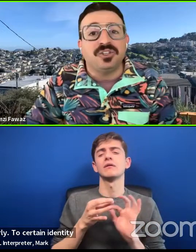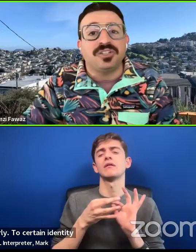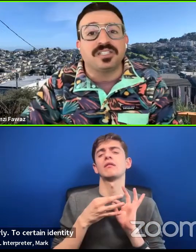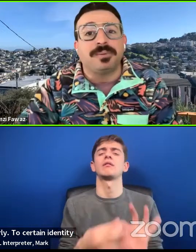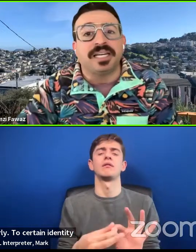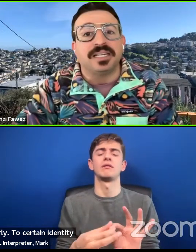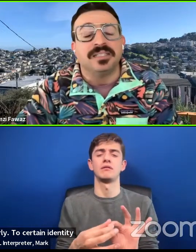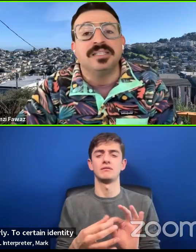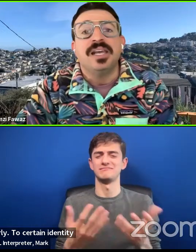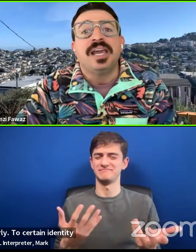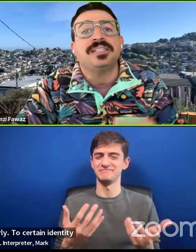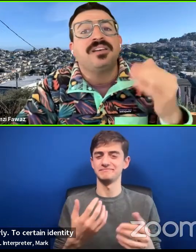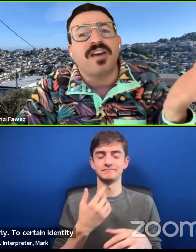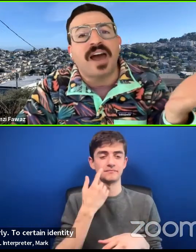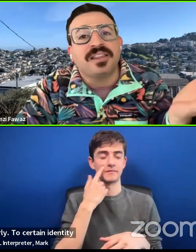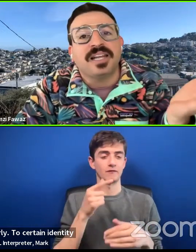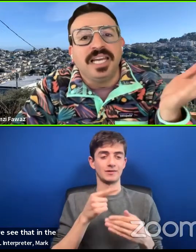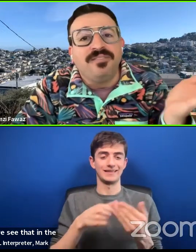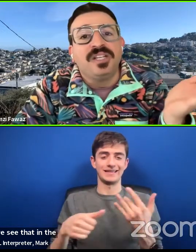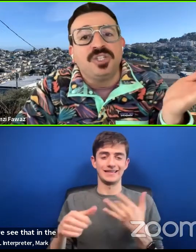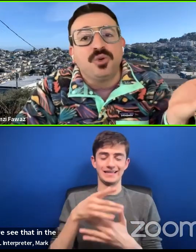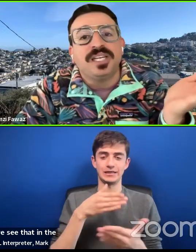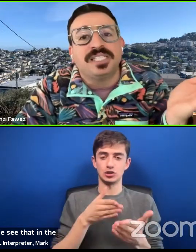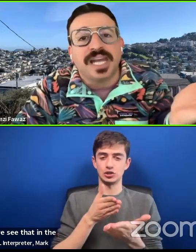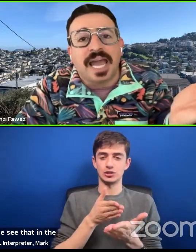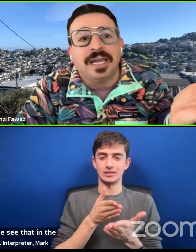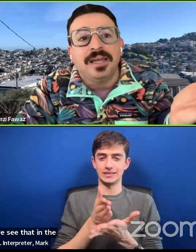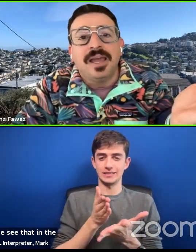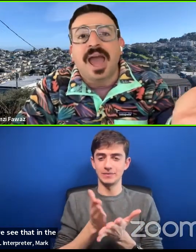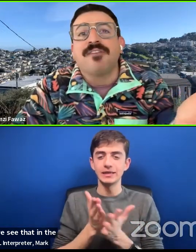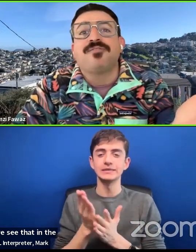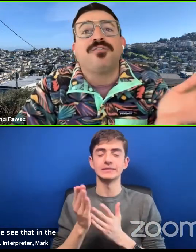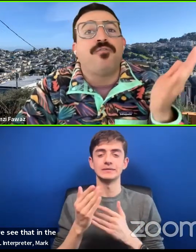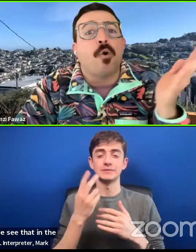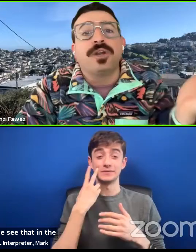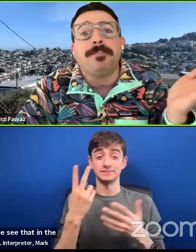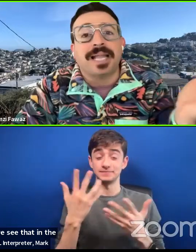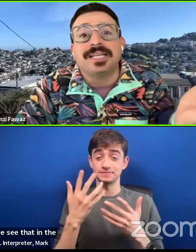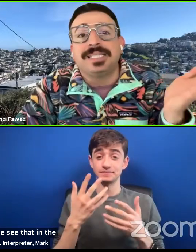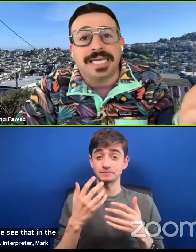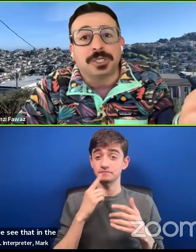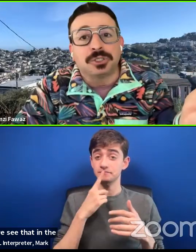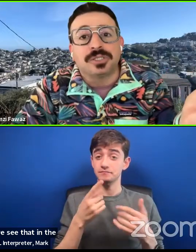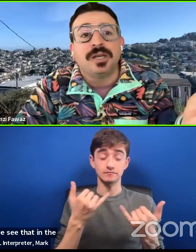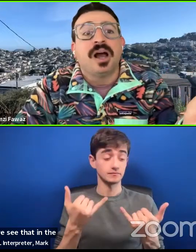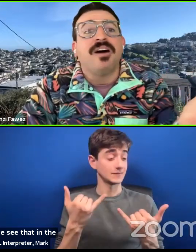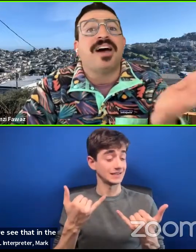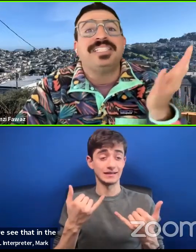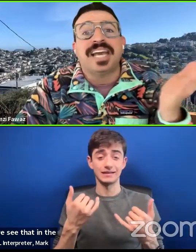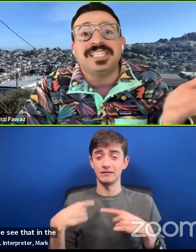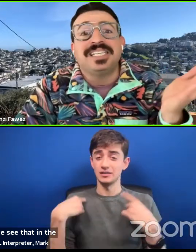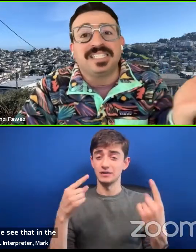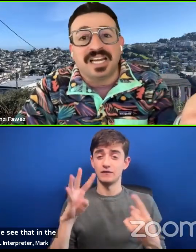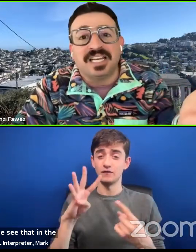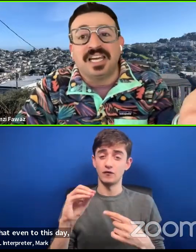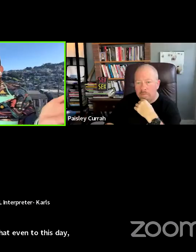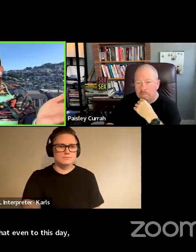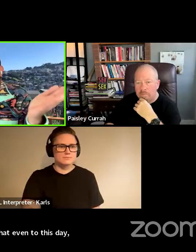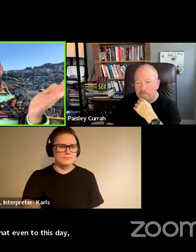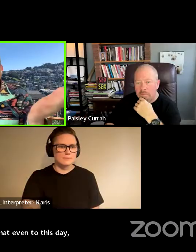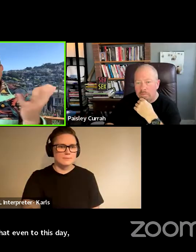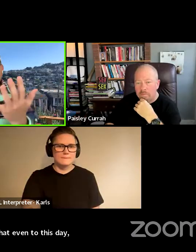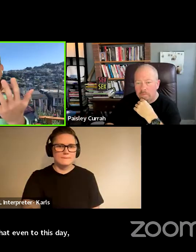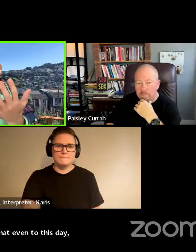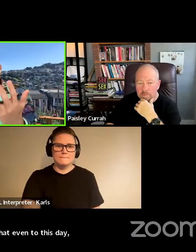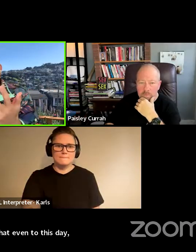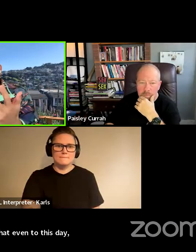see that in the interdisciplines is the fact that even to this day, after 40 plus years of identity study,